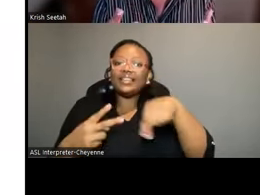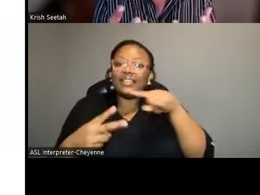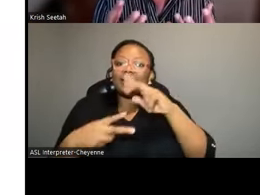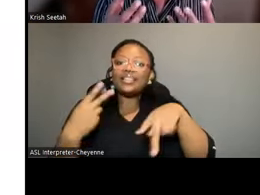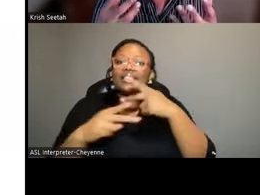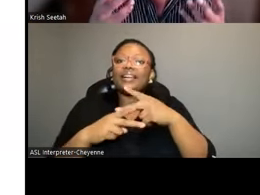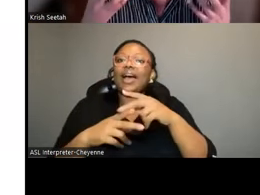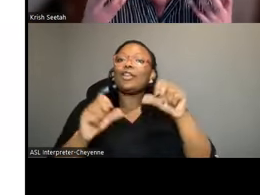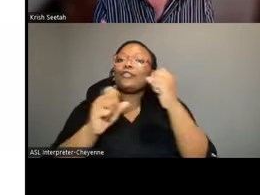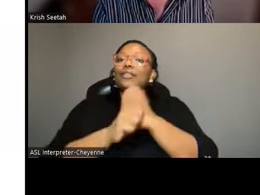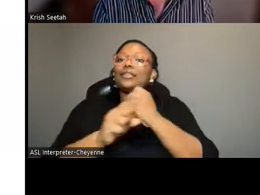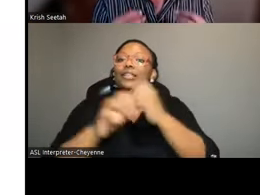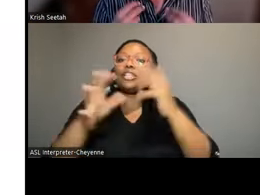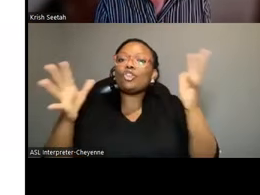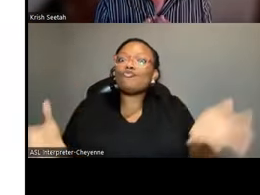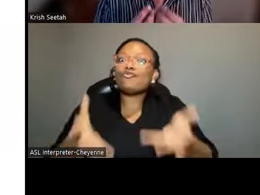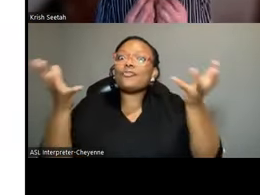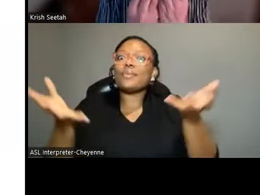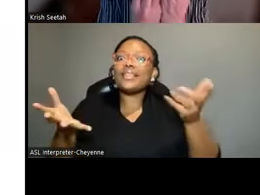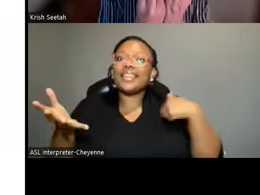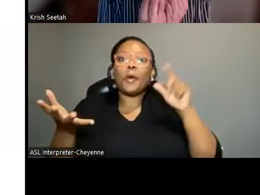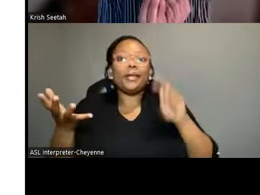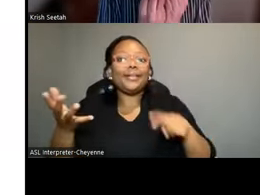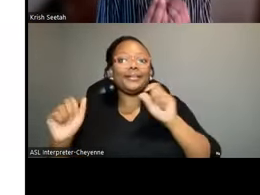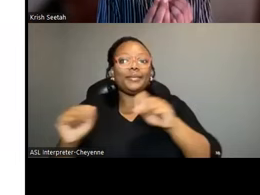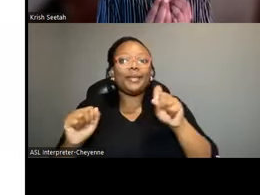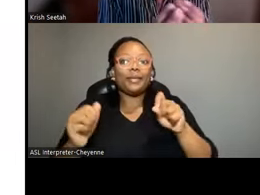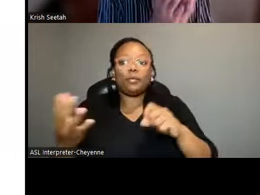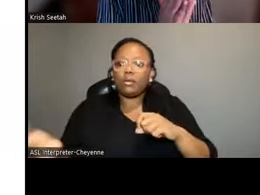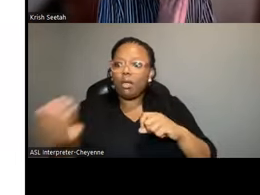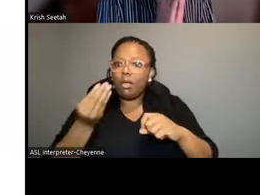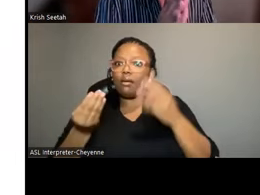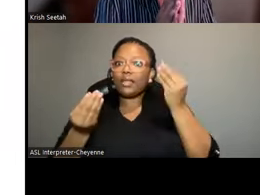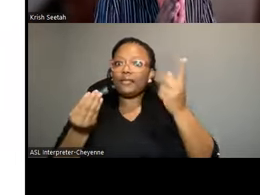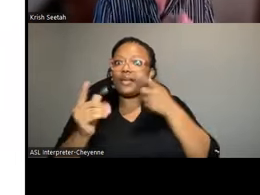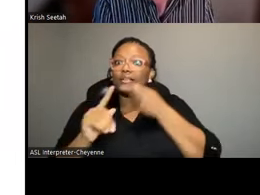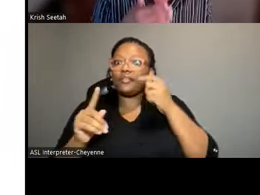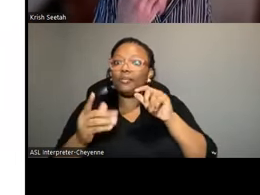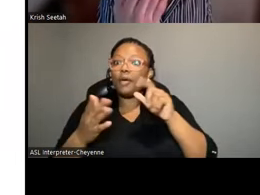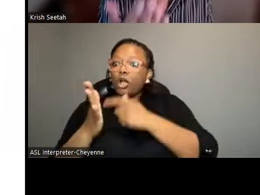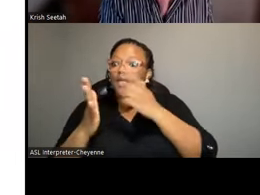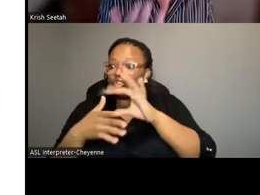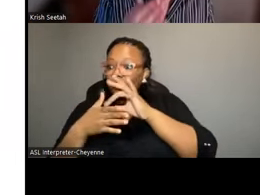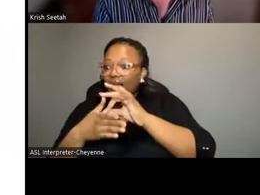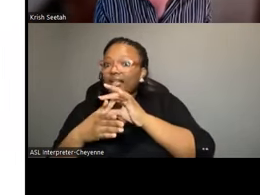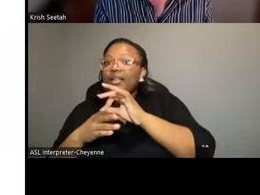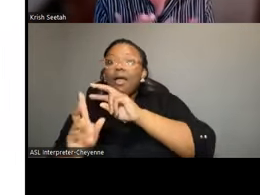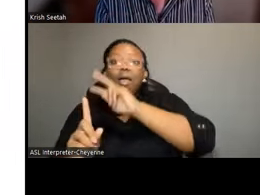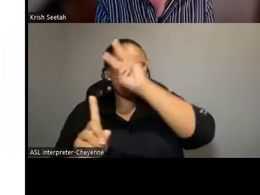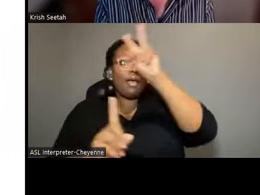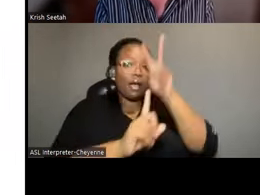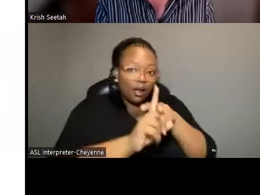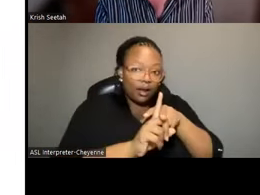the type of statistical robusticity that we need to be able to take information from an archaeological context, and bring it to bear